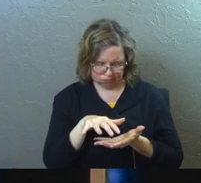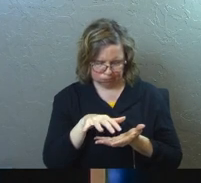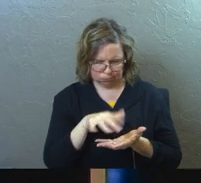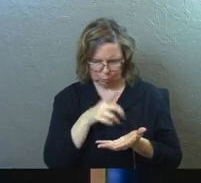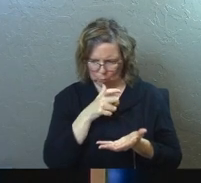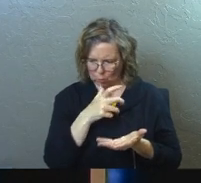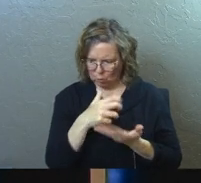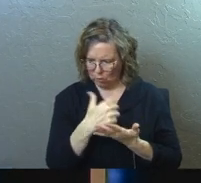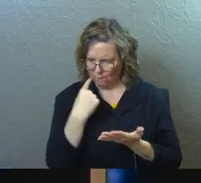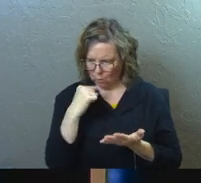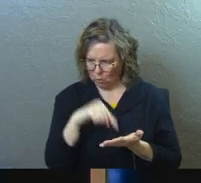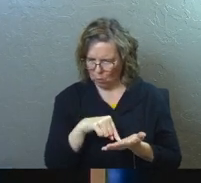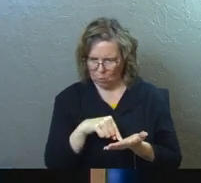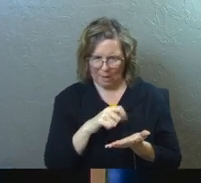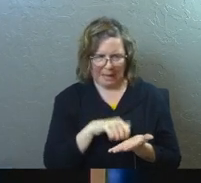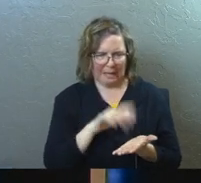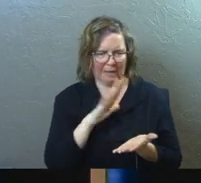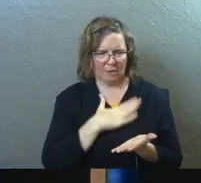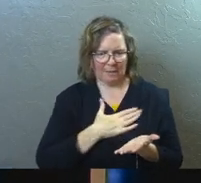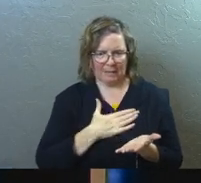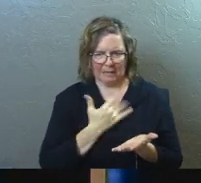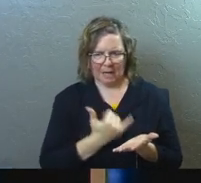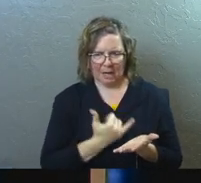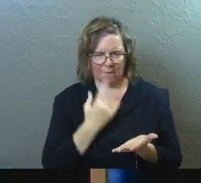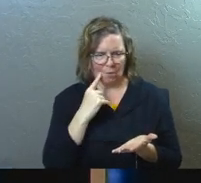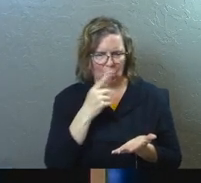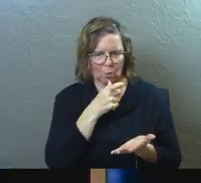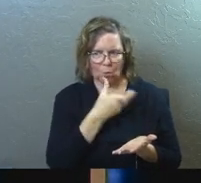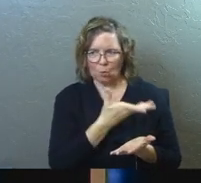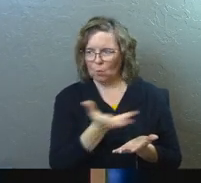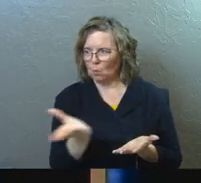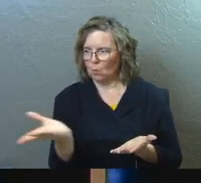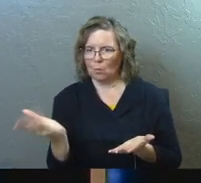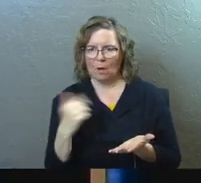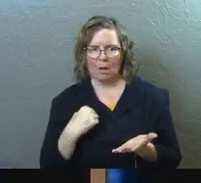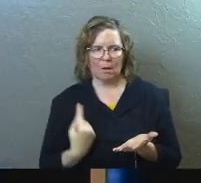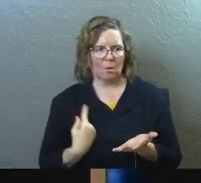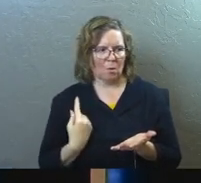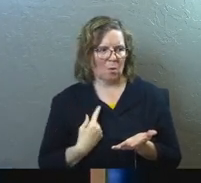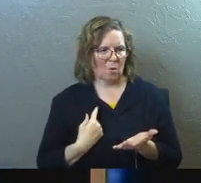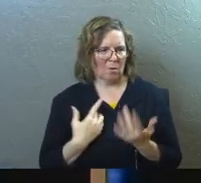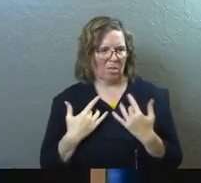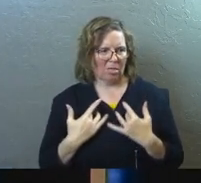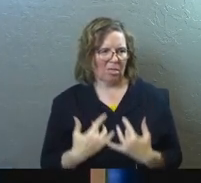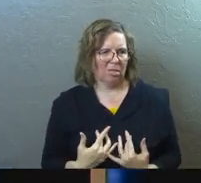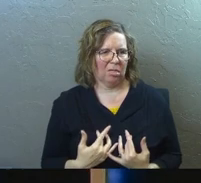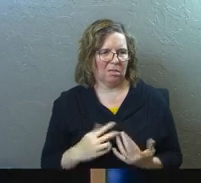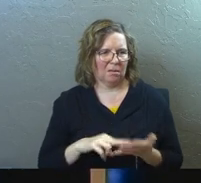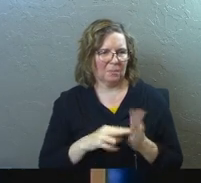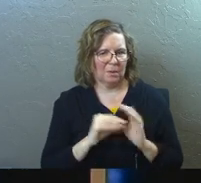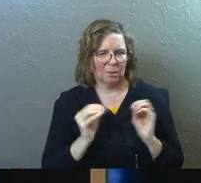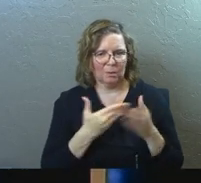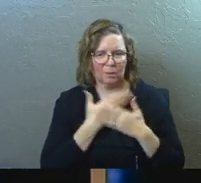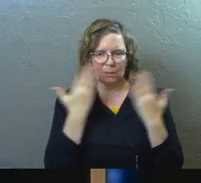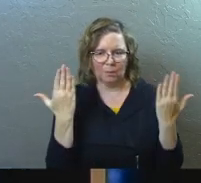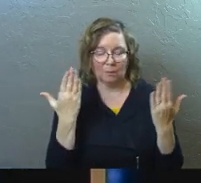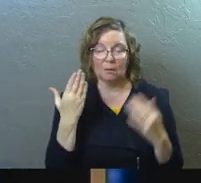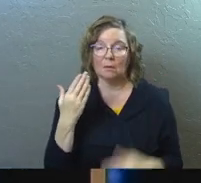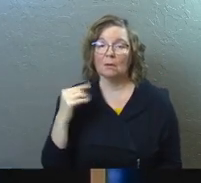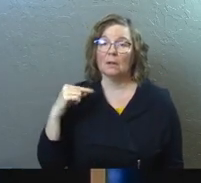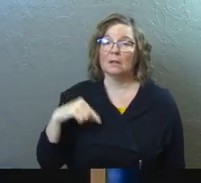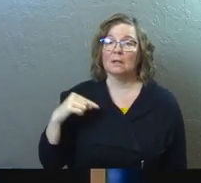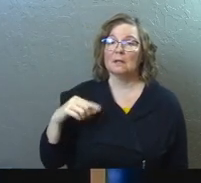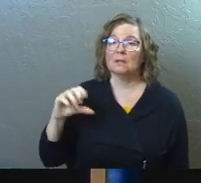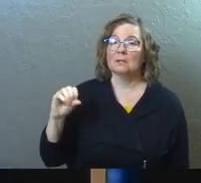for? Why am I giving up so much pleasure now? It is also meaningless and depressing. So this is Solomon